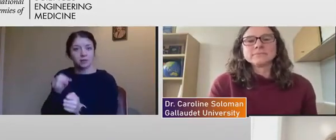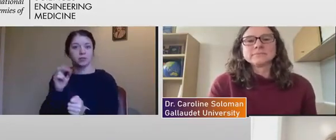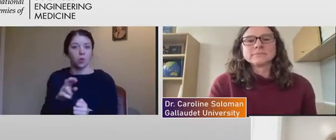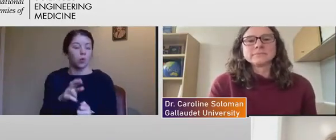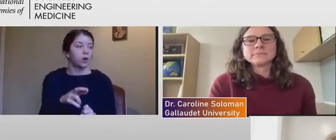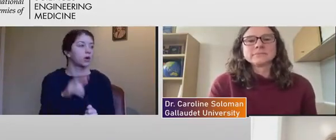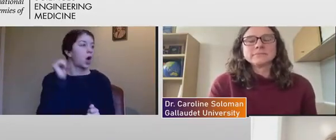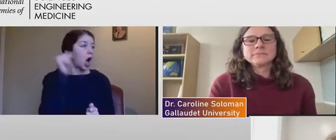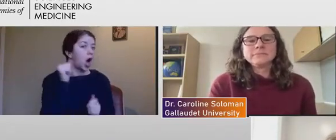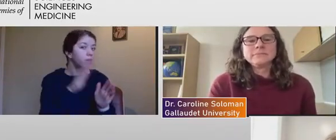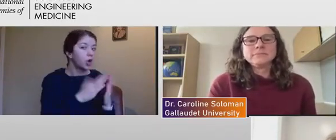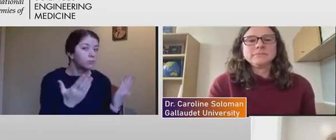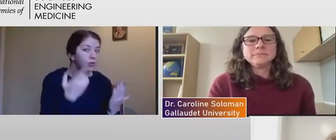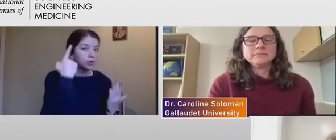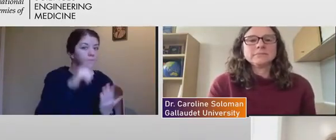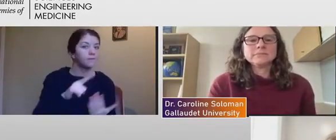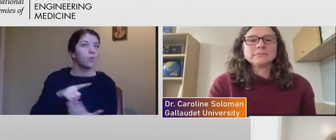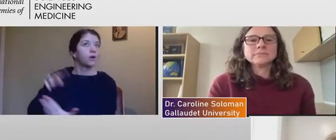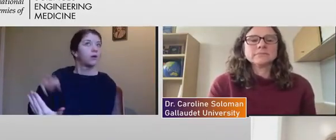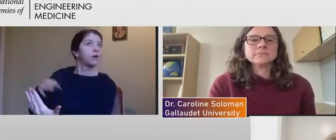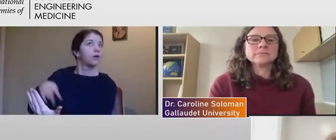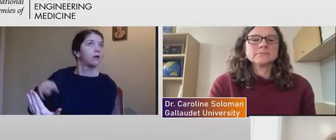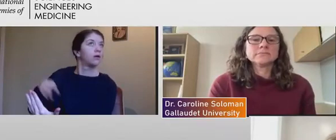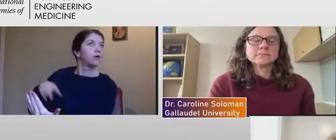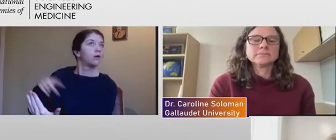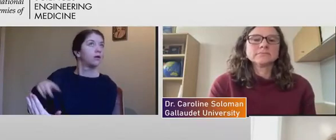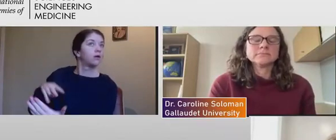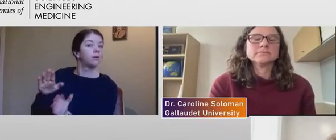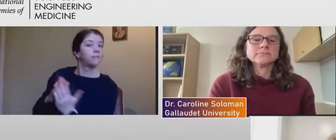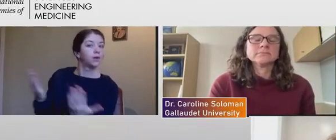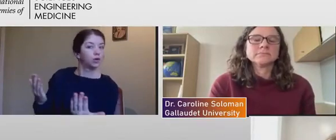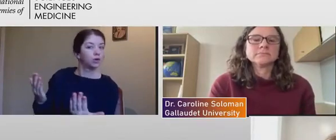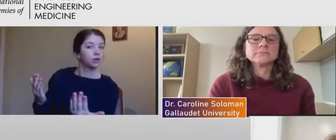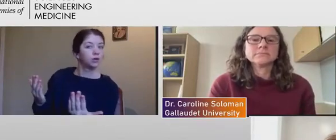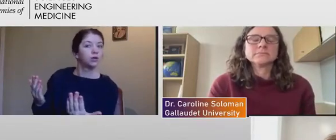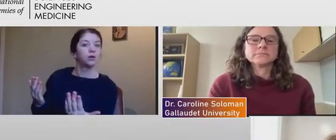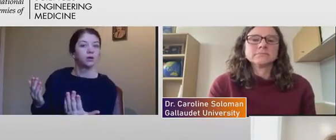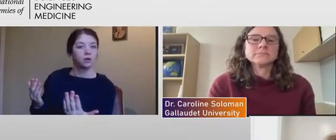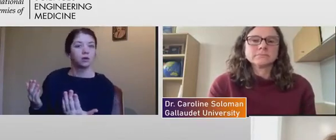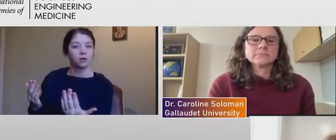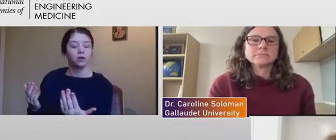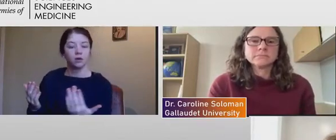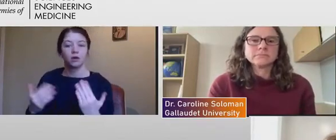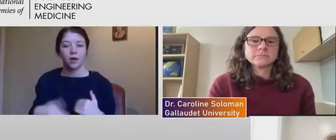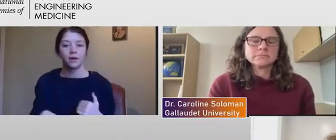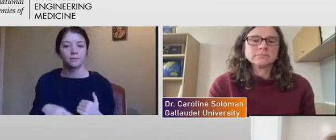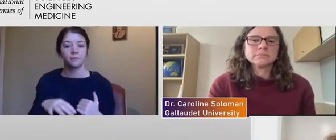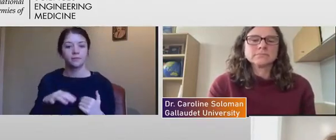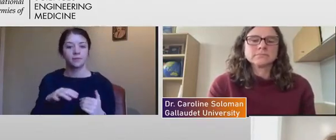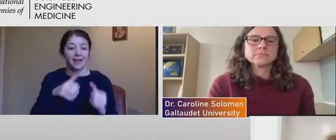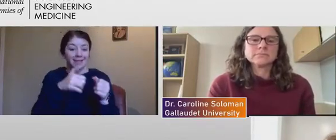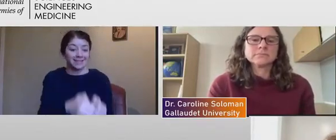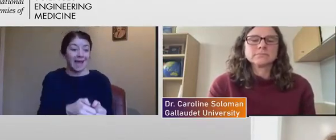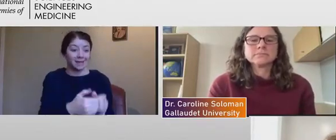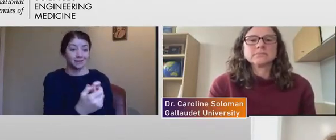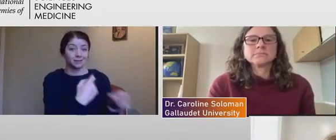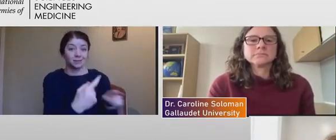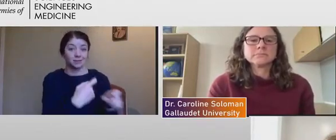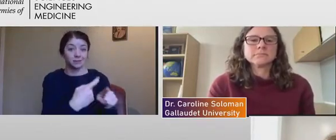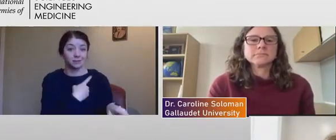listen to a book without having to read the words, as well as text messaging. So